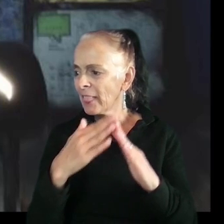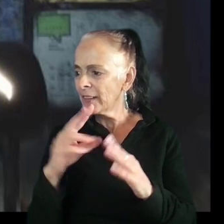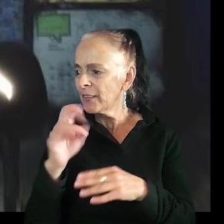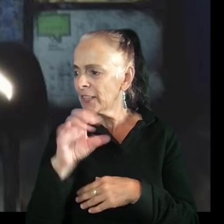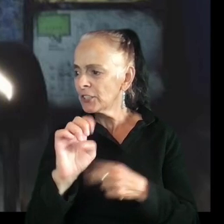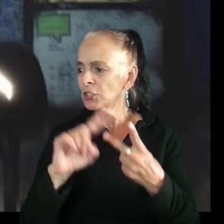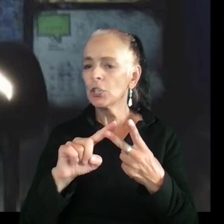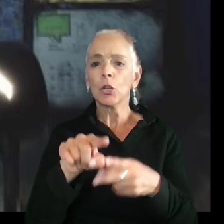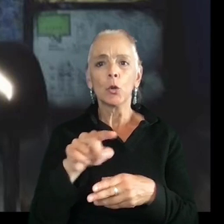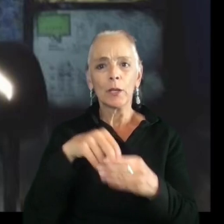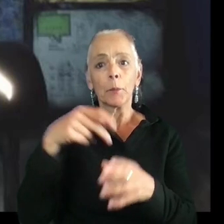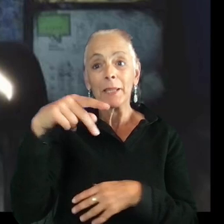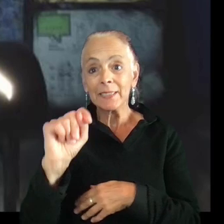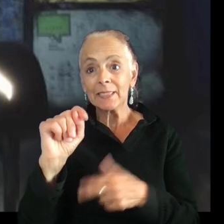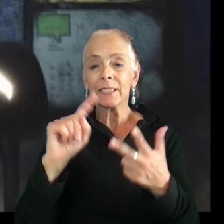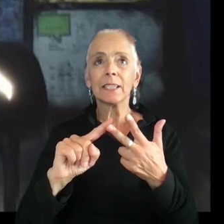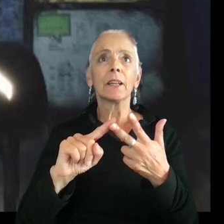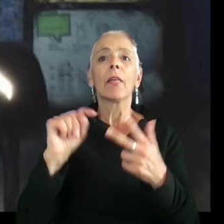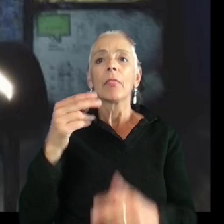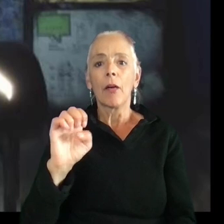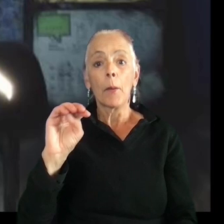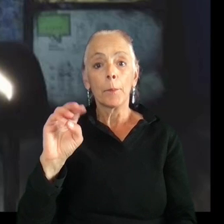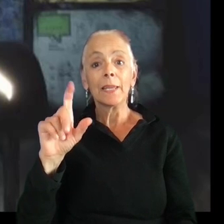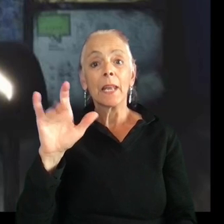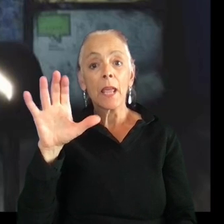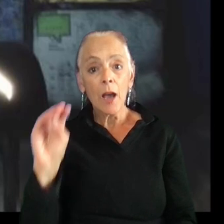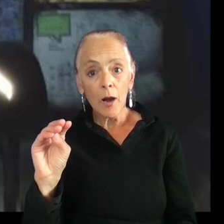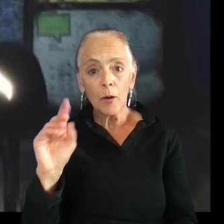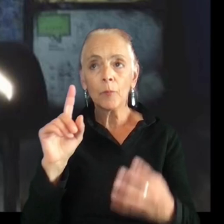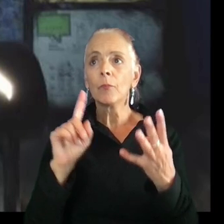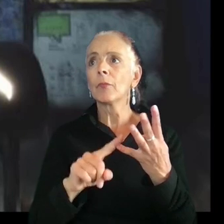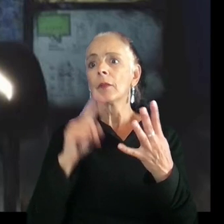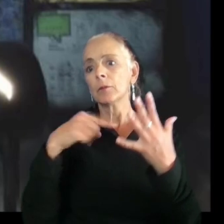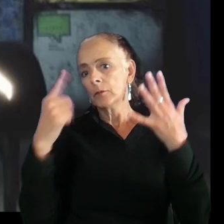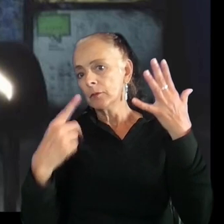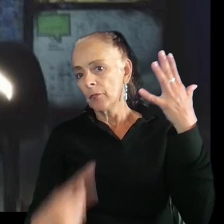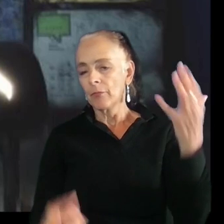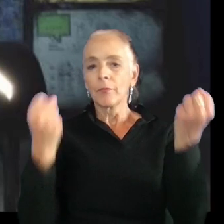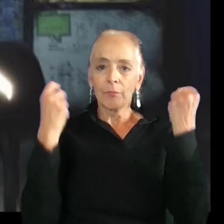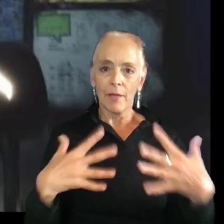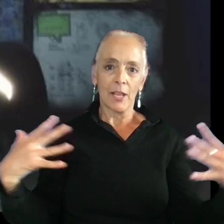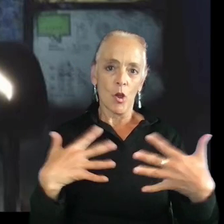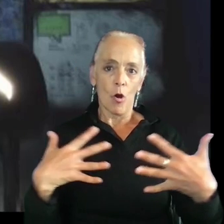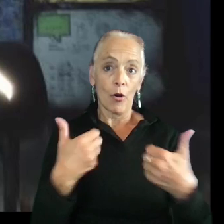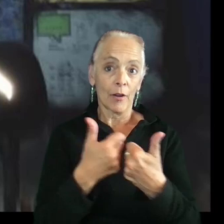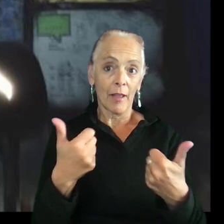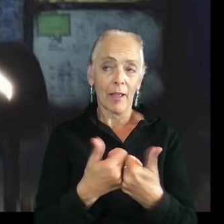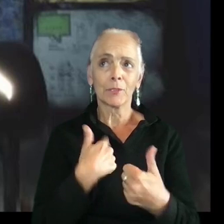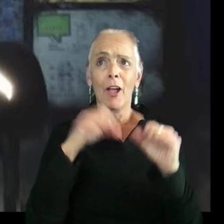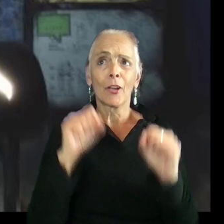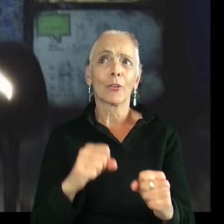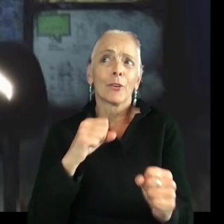It's you in The Medium. It's you in literally so many horror games. I could probably make